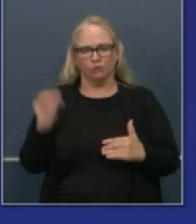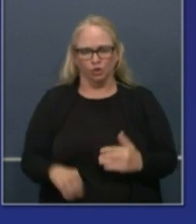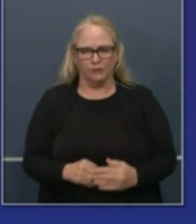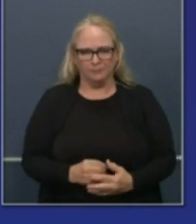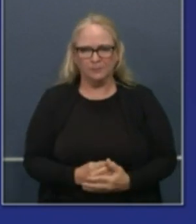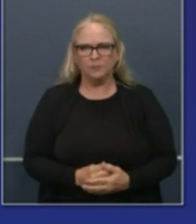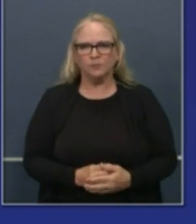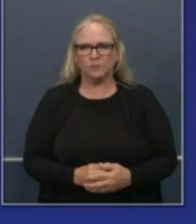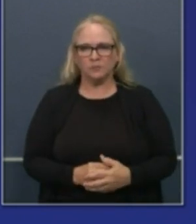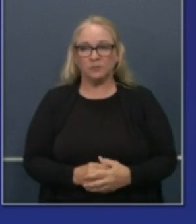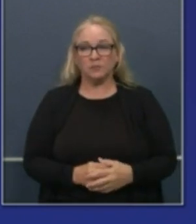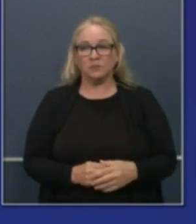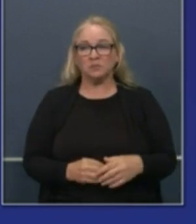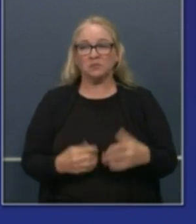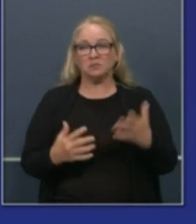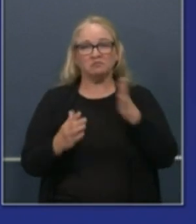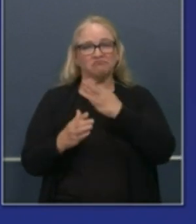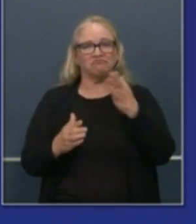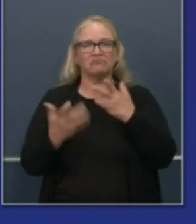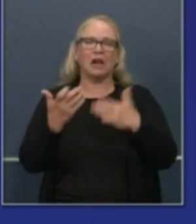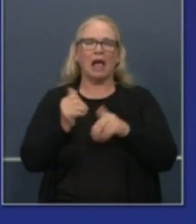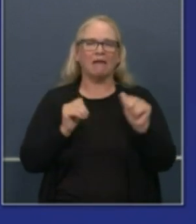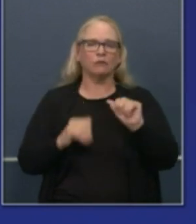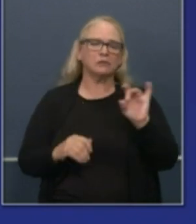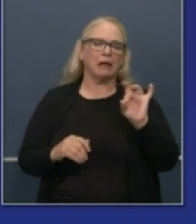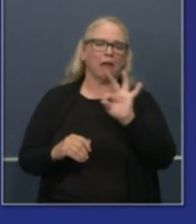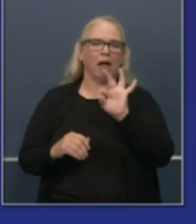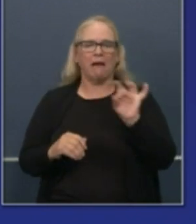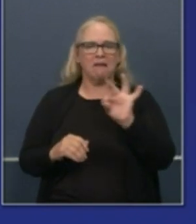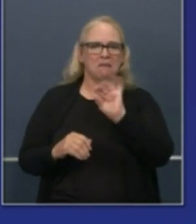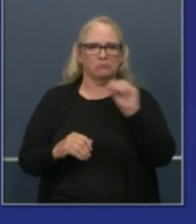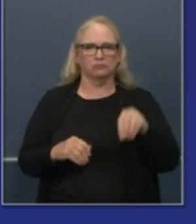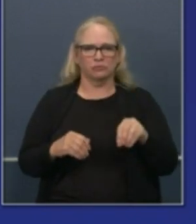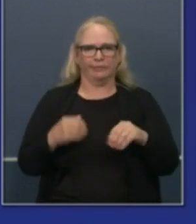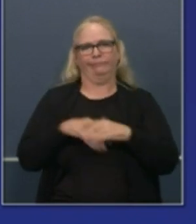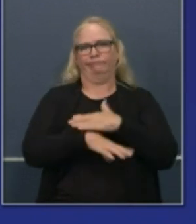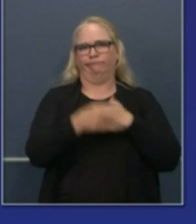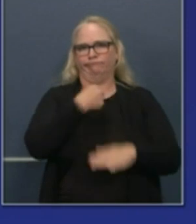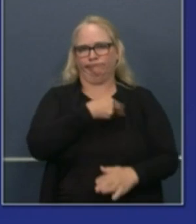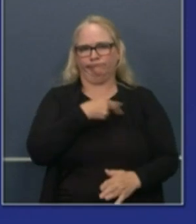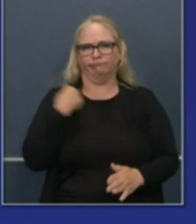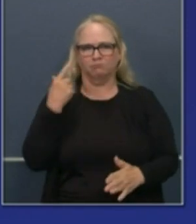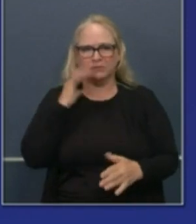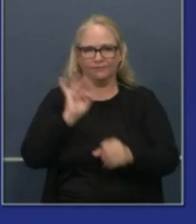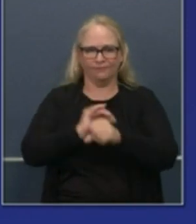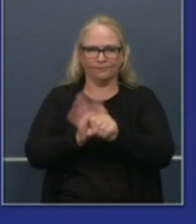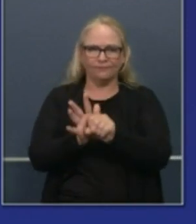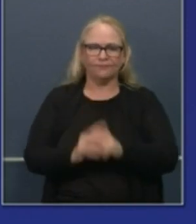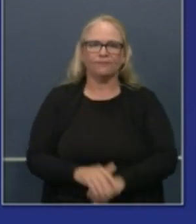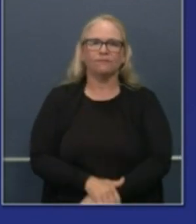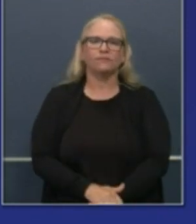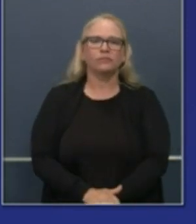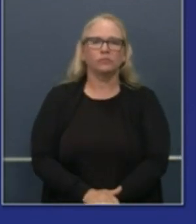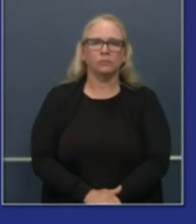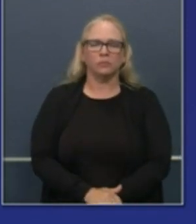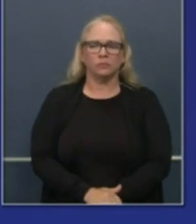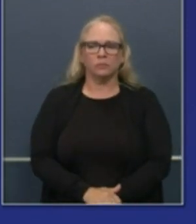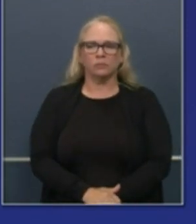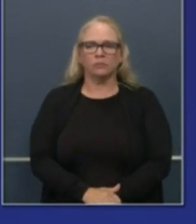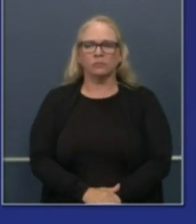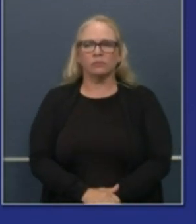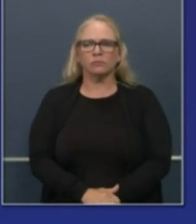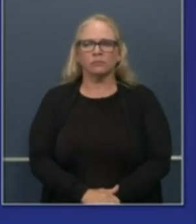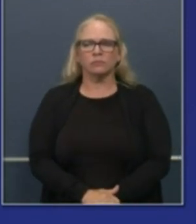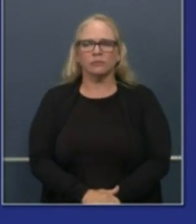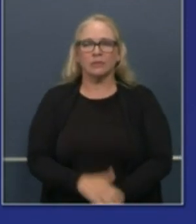anywhere from eight to nine percent consistently over the last few weeks but we're moving in a direction again where we're seeing pressure